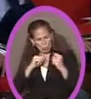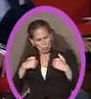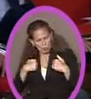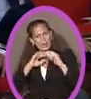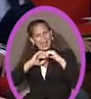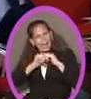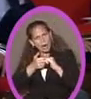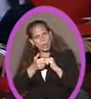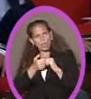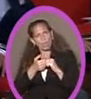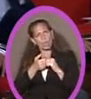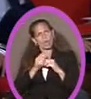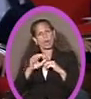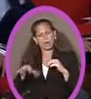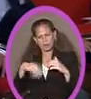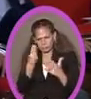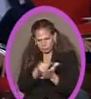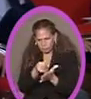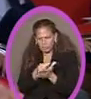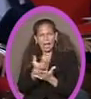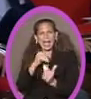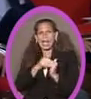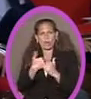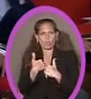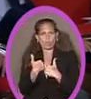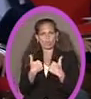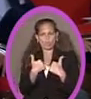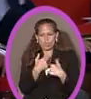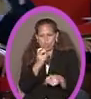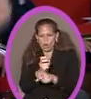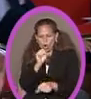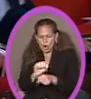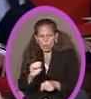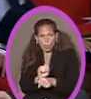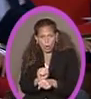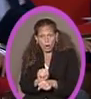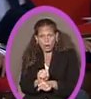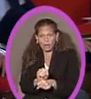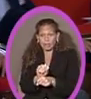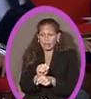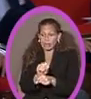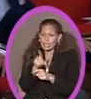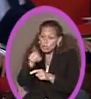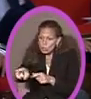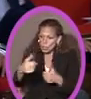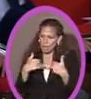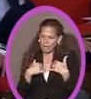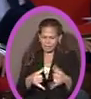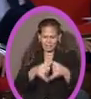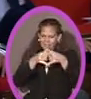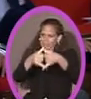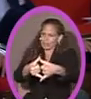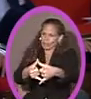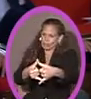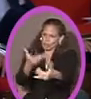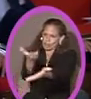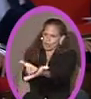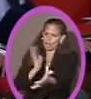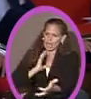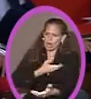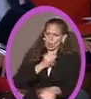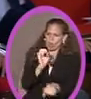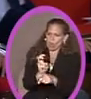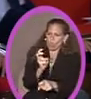compensated for the hard work that we have done that has brought you the accolades. Look at those